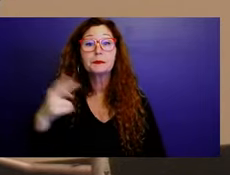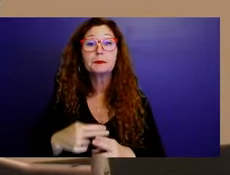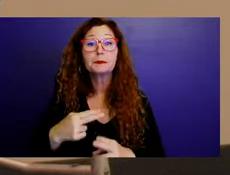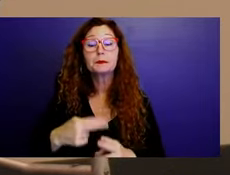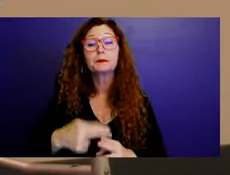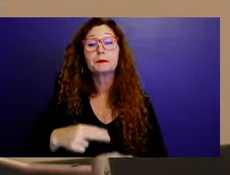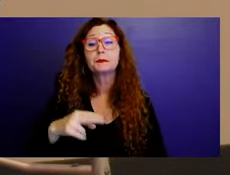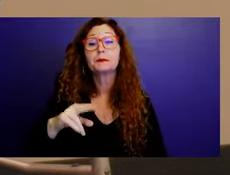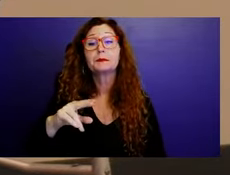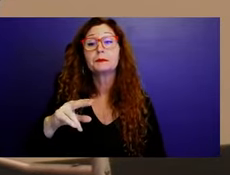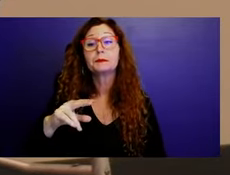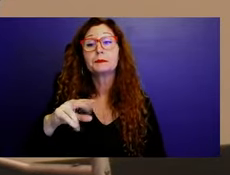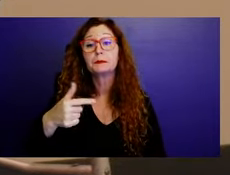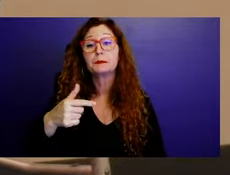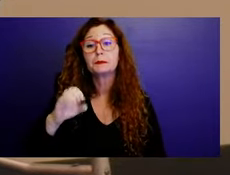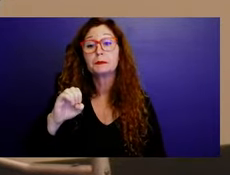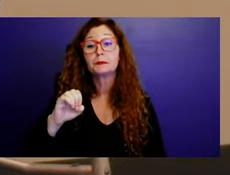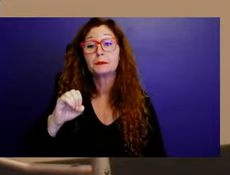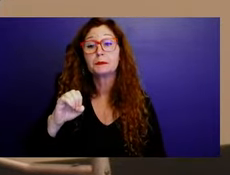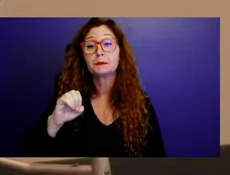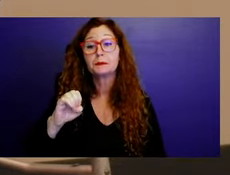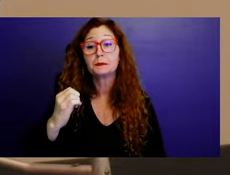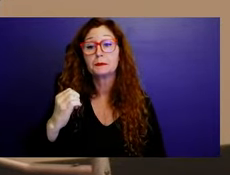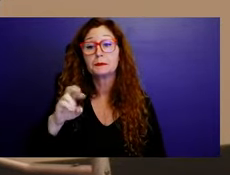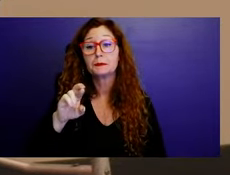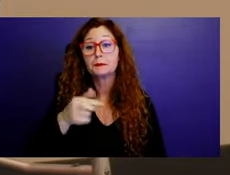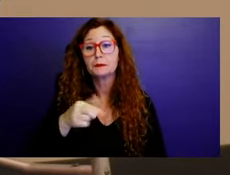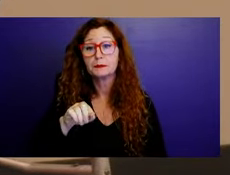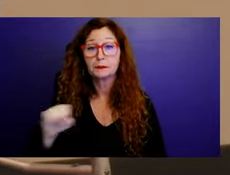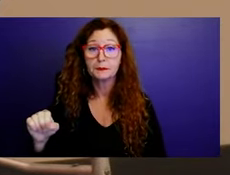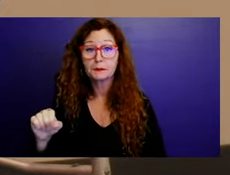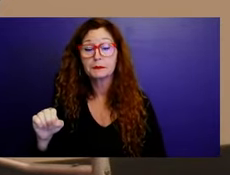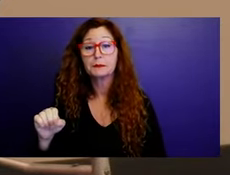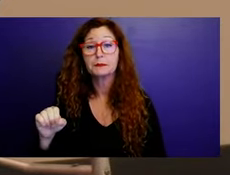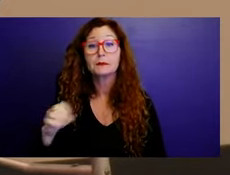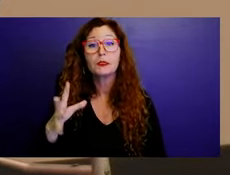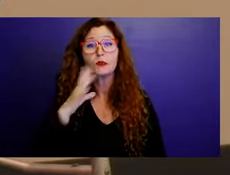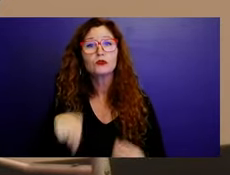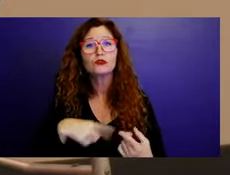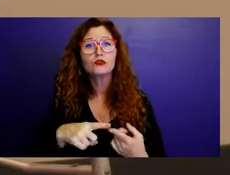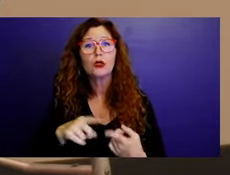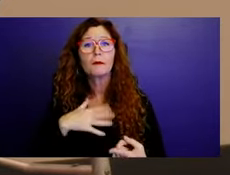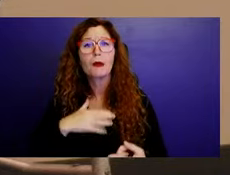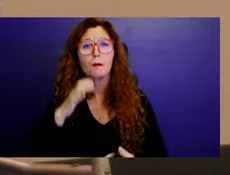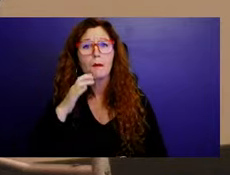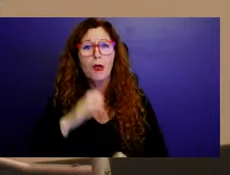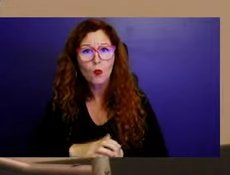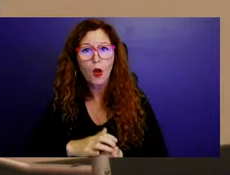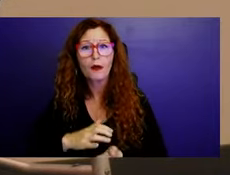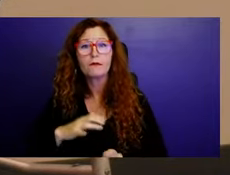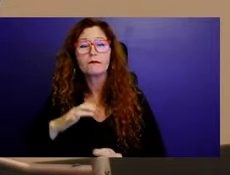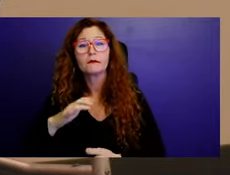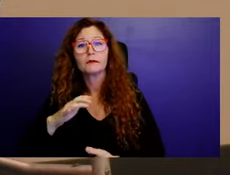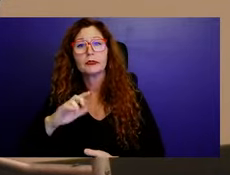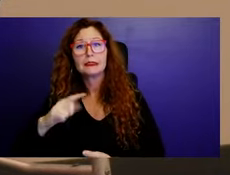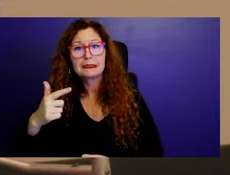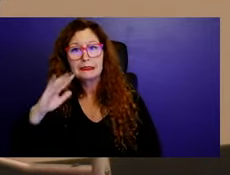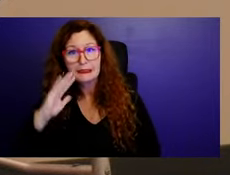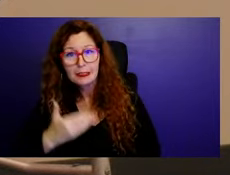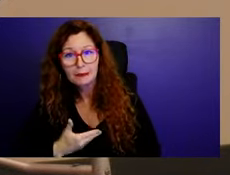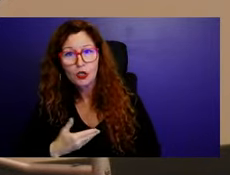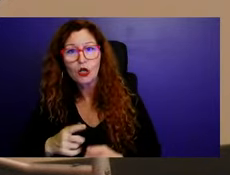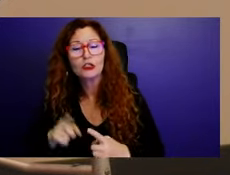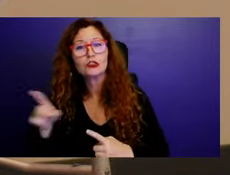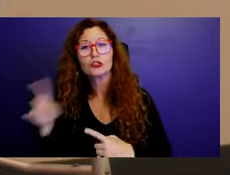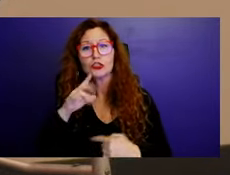about my wife and my stepdaughter, Michelle, that a lot of badness went in that night. You heard a few things that Nadine